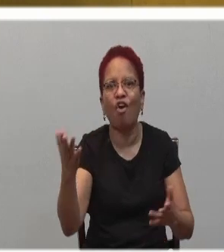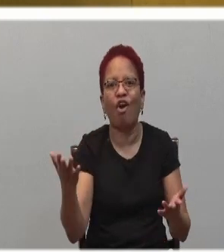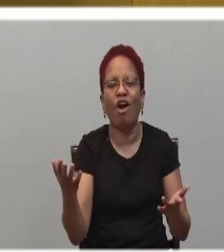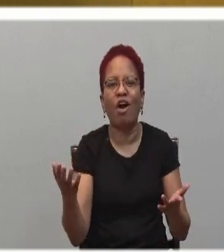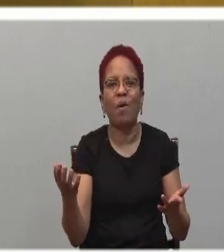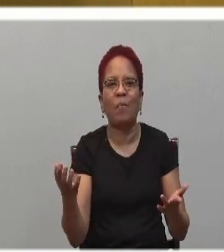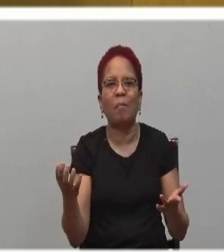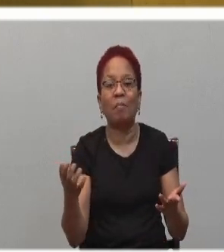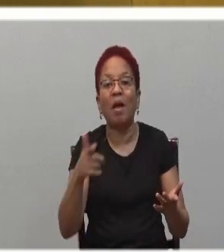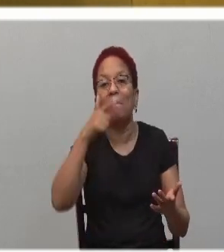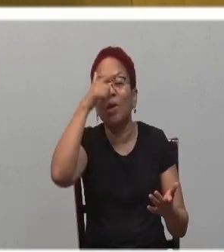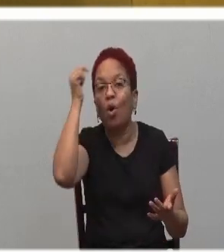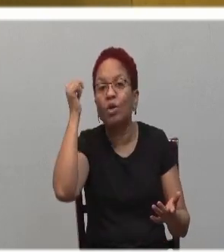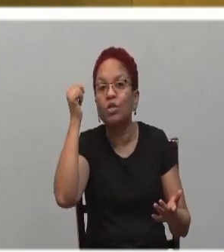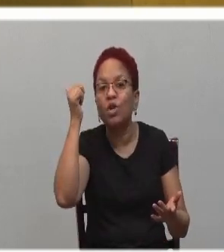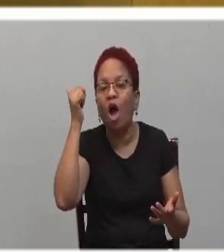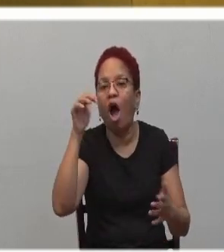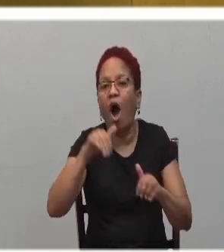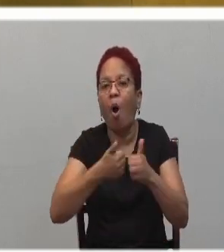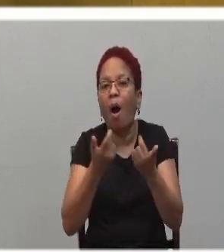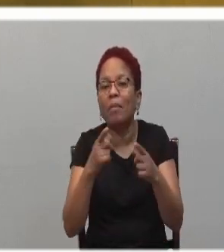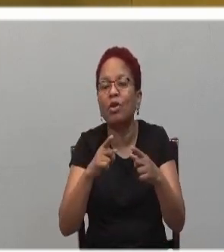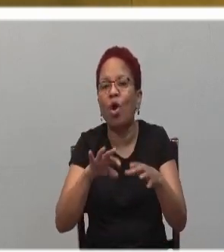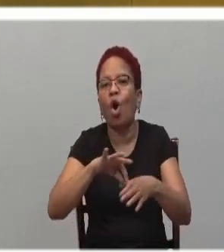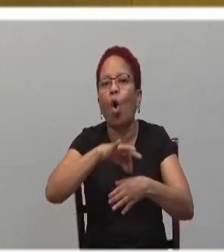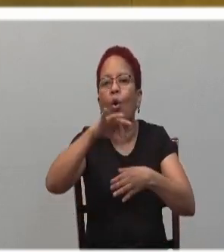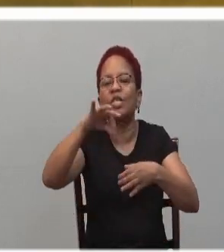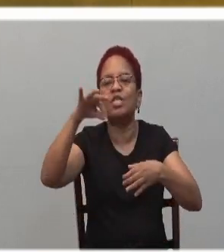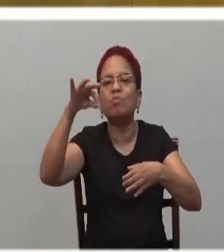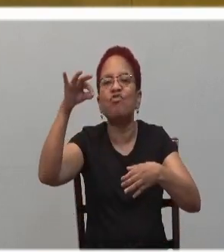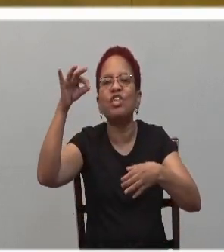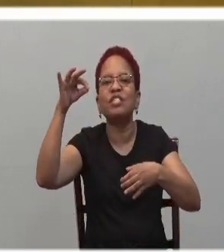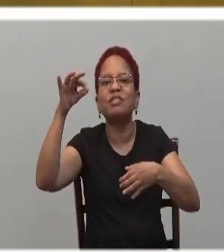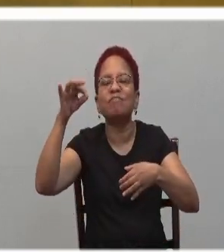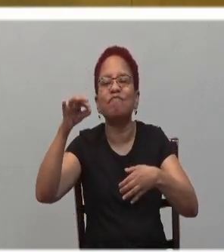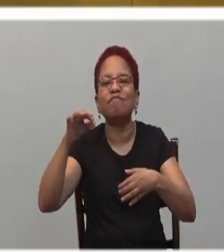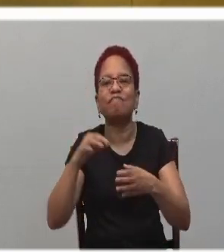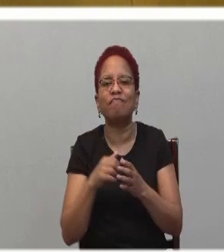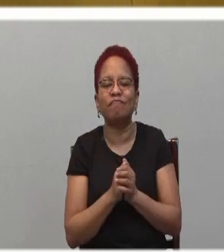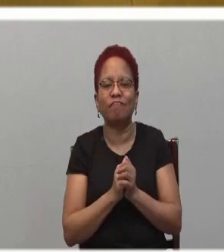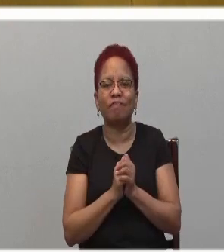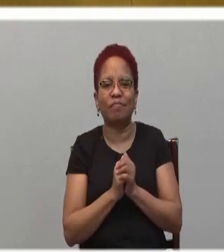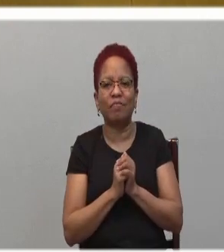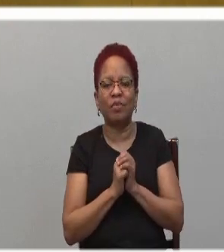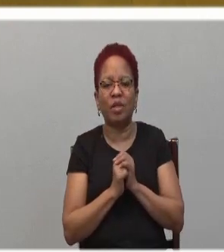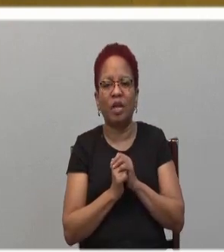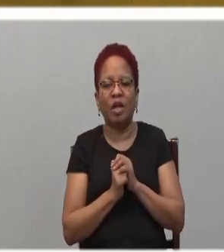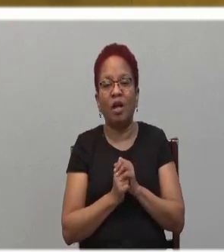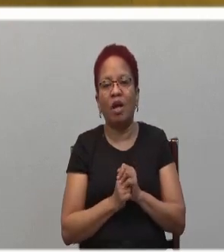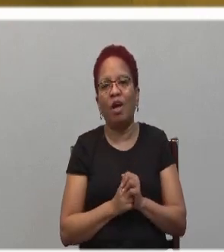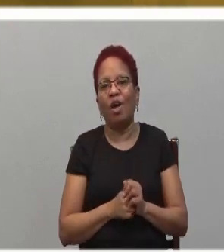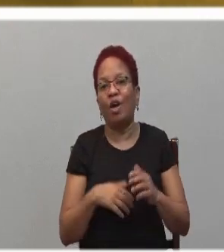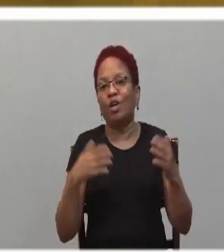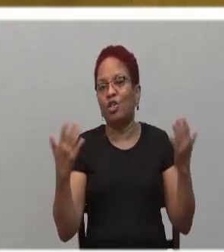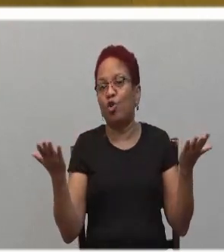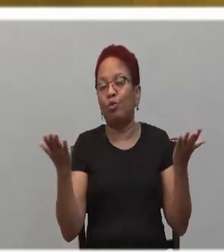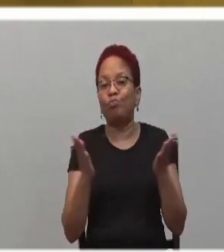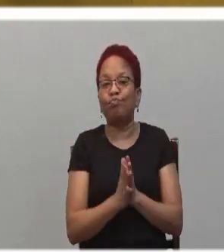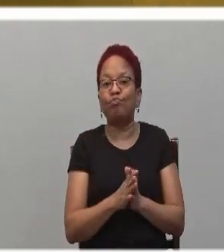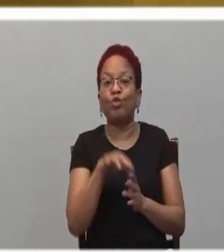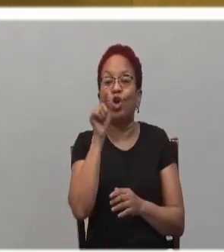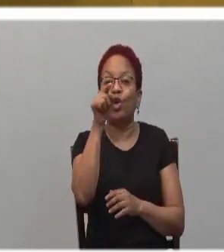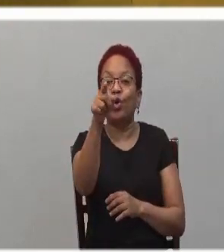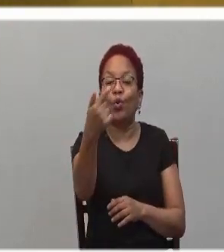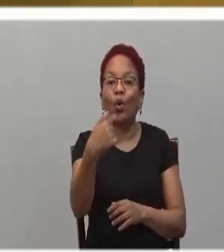So, beloved, how are you and I being challenged today by these three